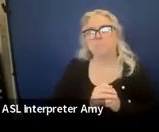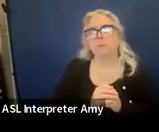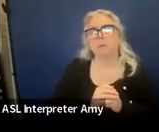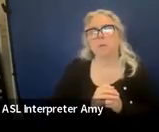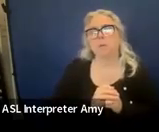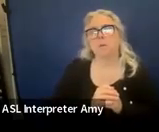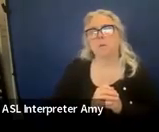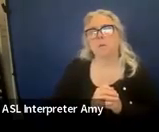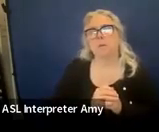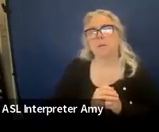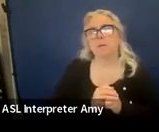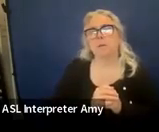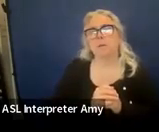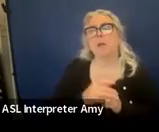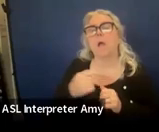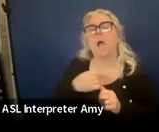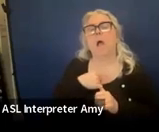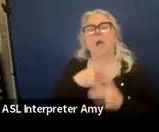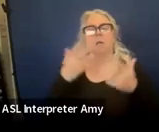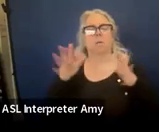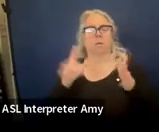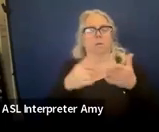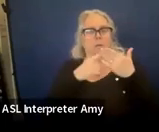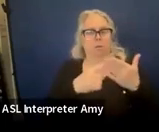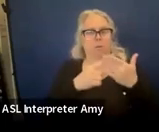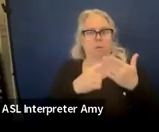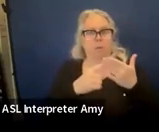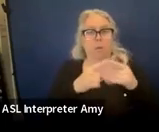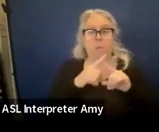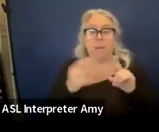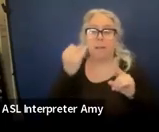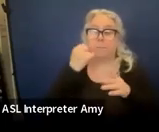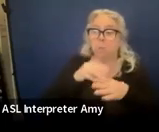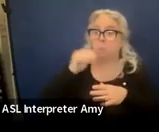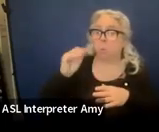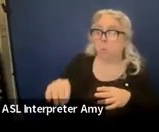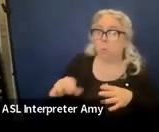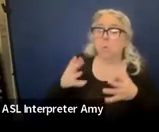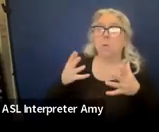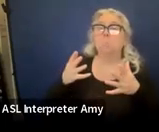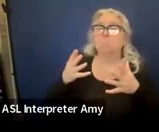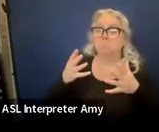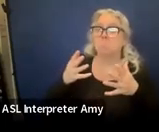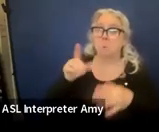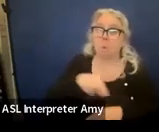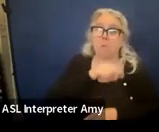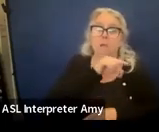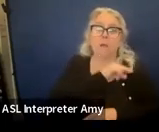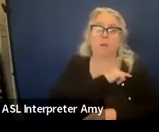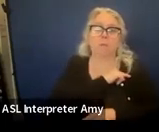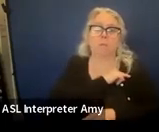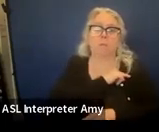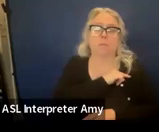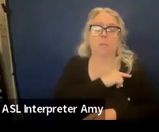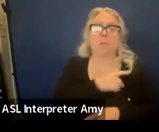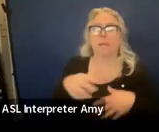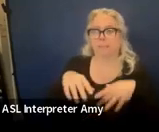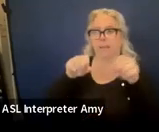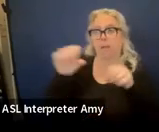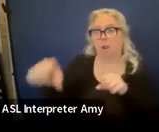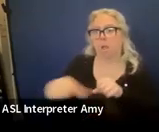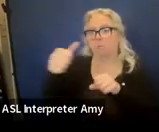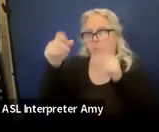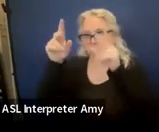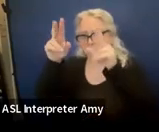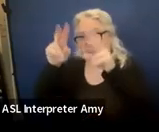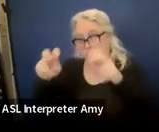And then I kind of already talked about this. So if the student does qualify as taking the alternate assessment,